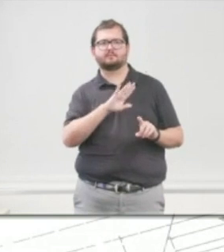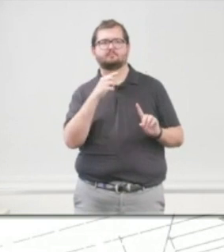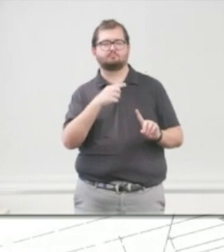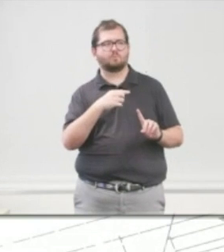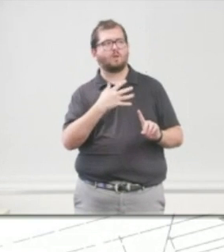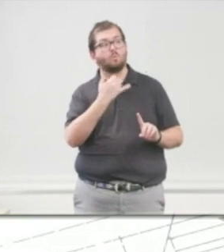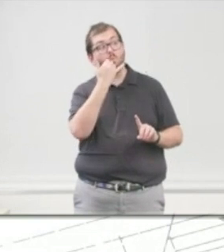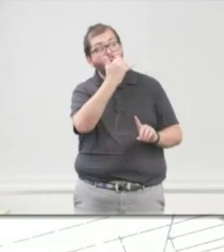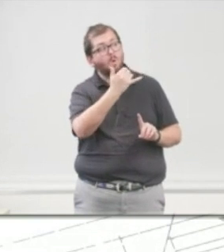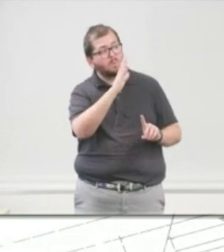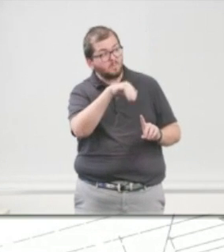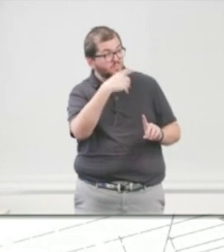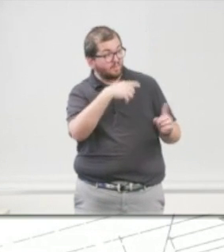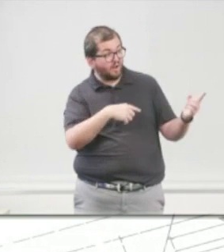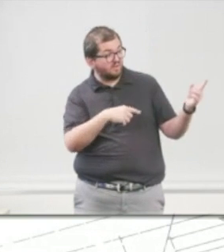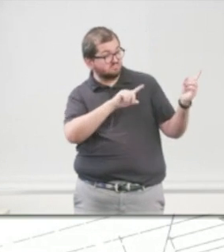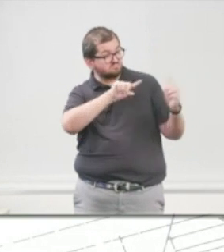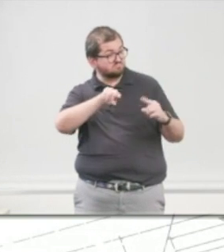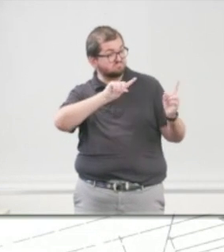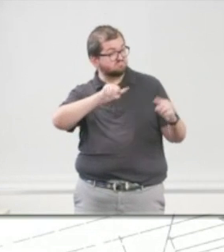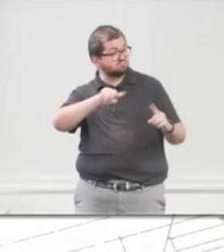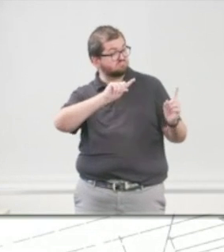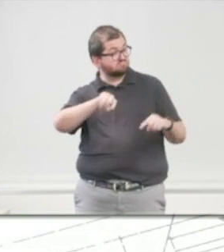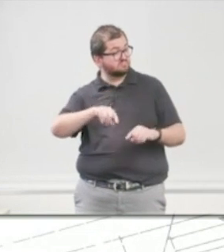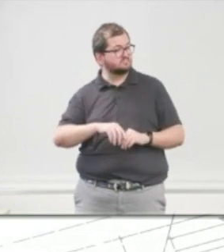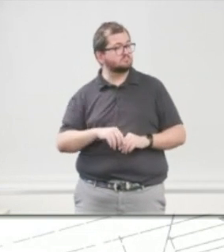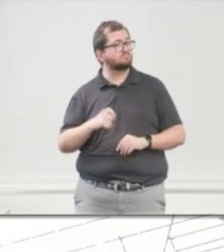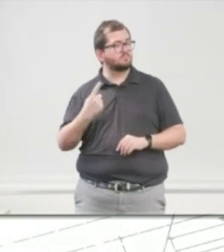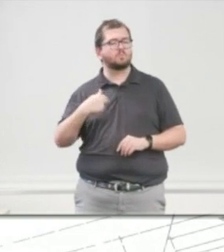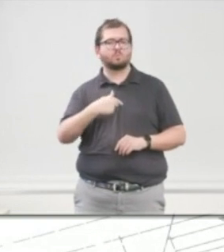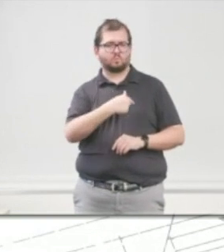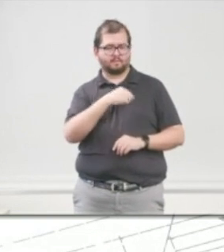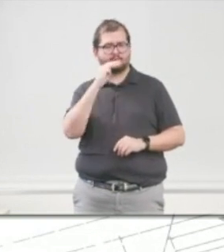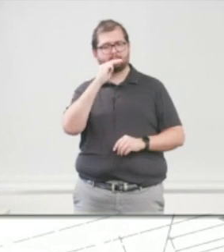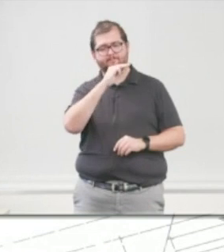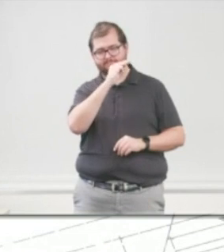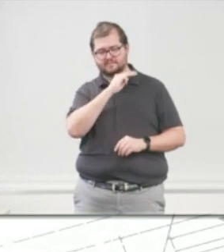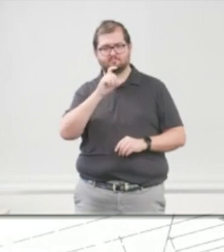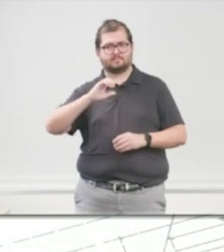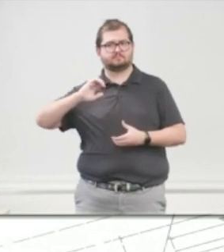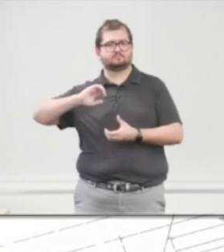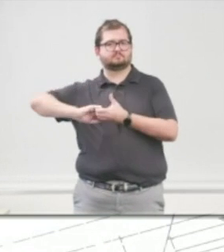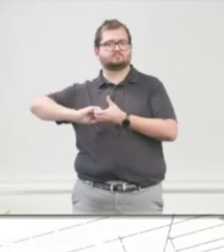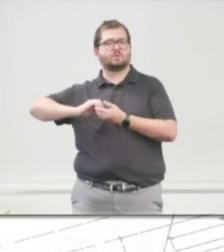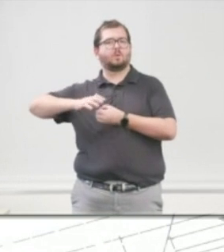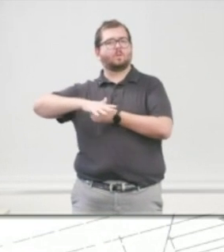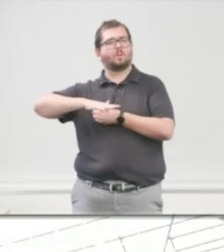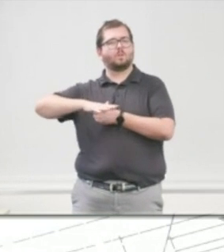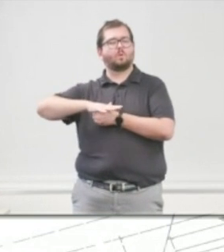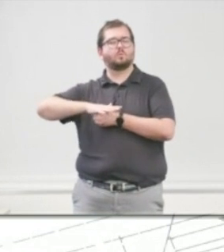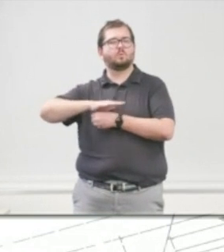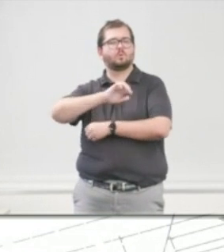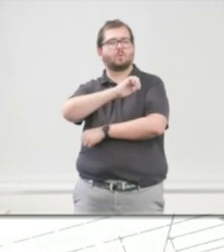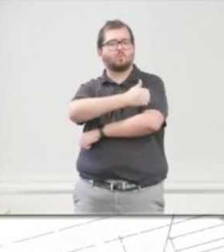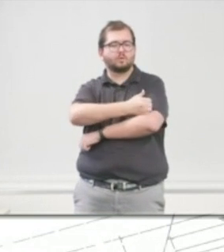come out to our property on a regular basis. We do. We are at Mesa. You need to have partnerships with the local authorities. And you have to